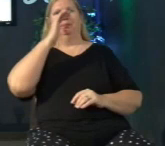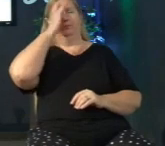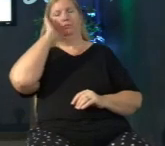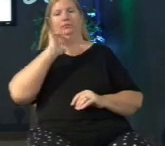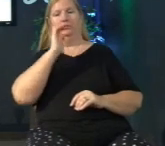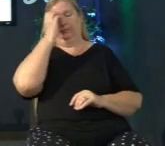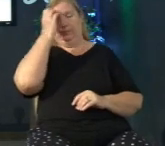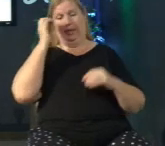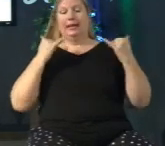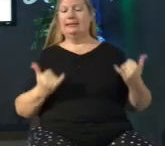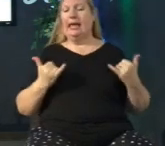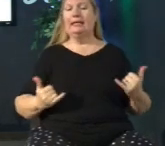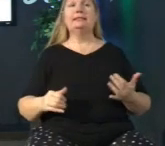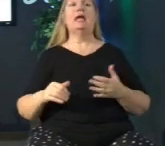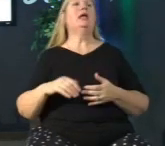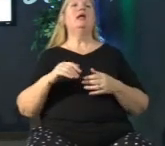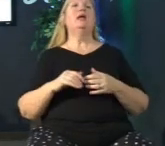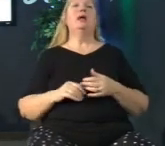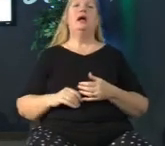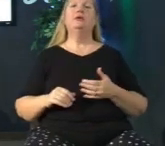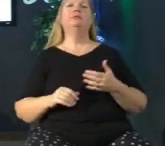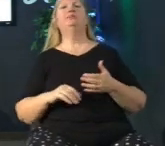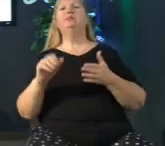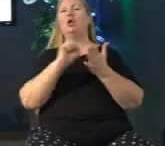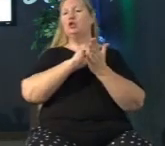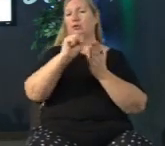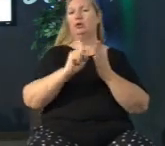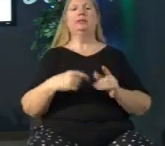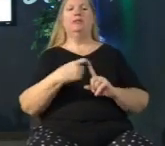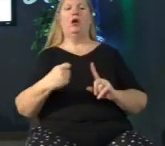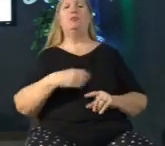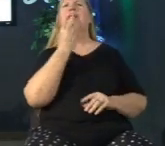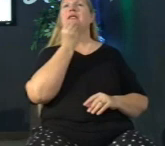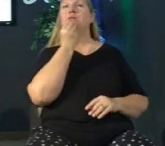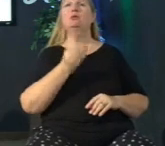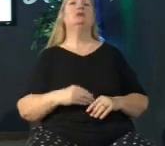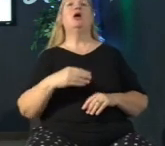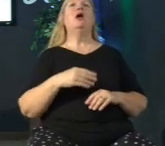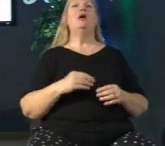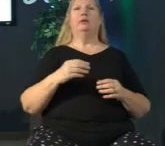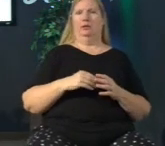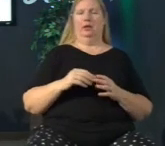today's text comes from hebrews chapter 12 verse 4 through 11